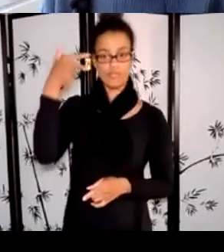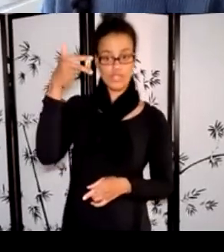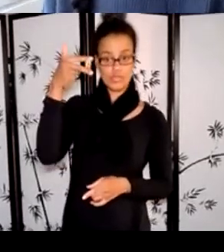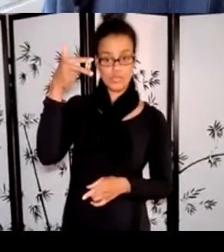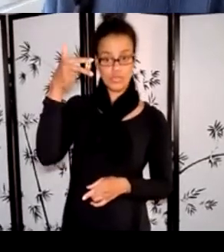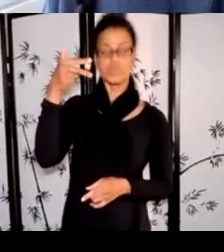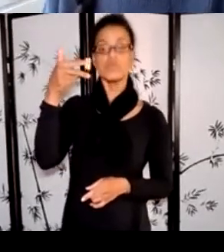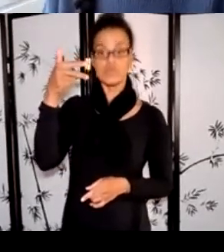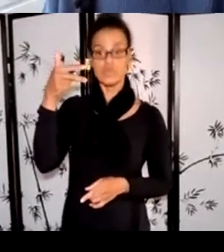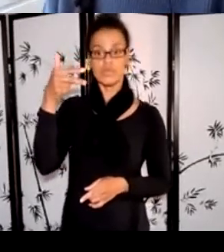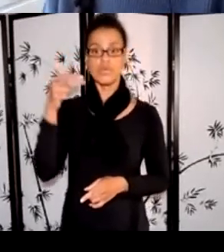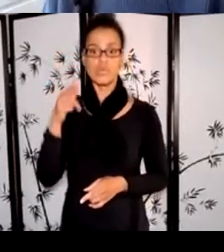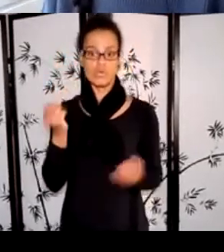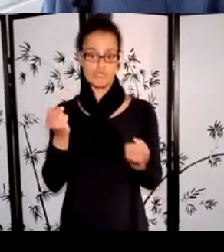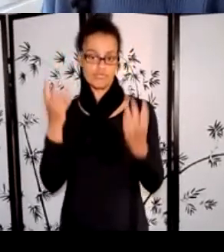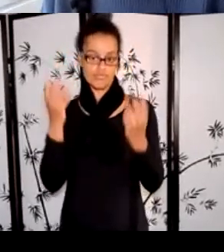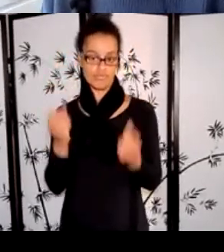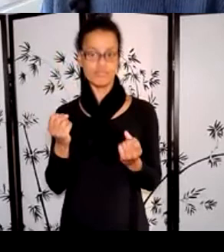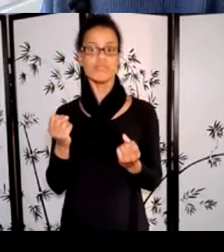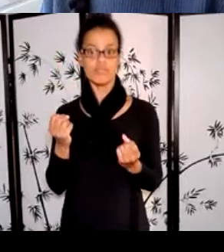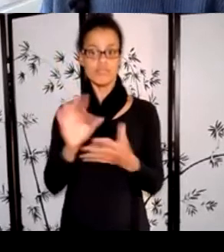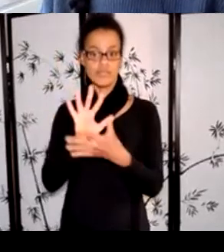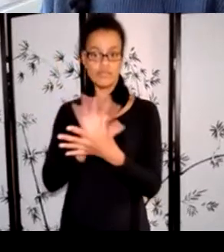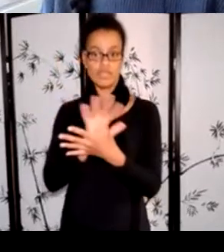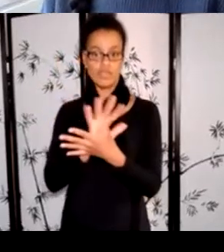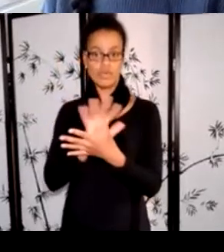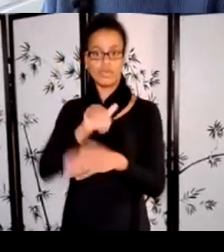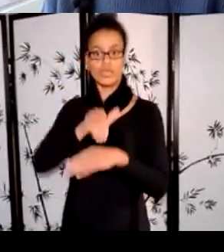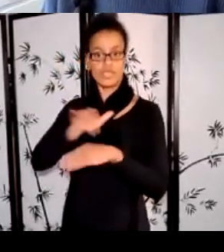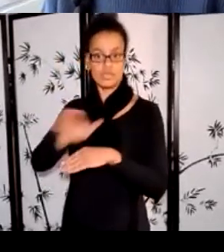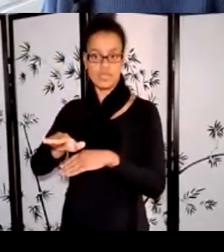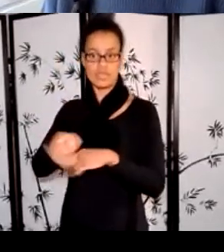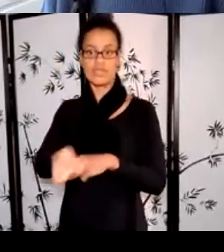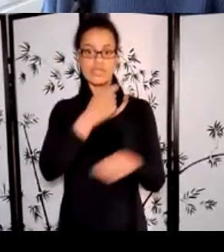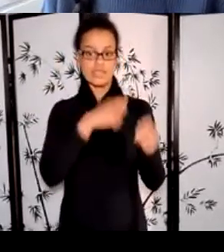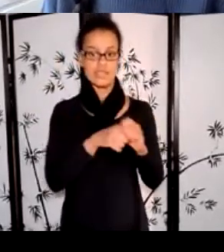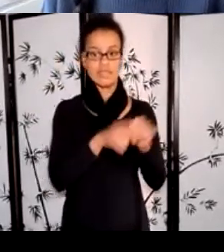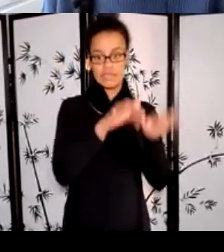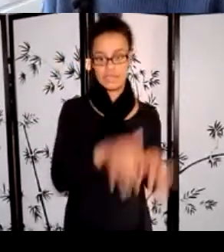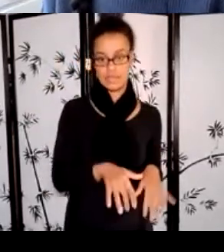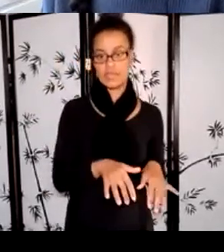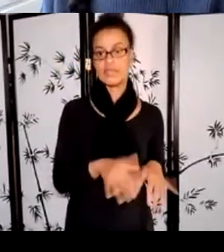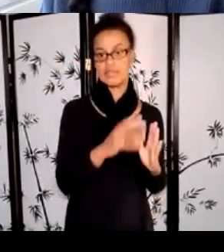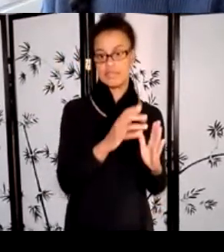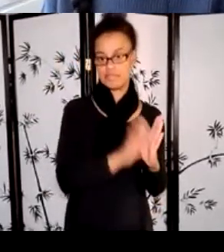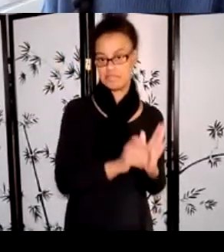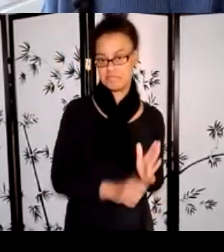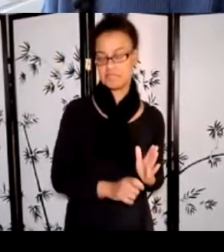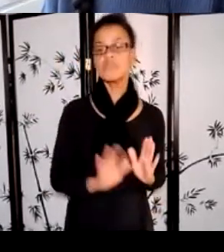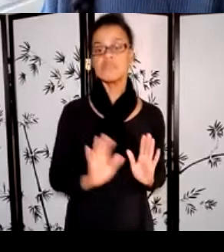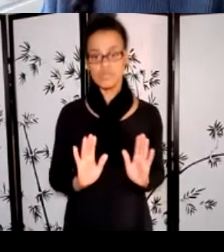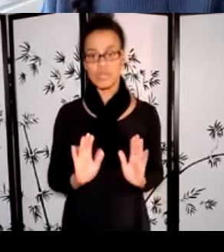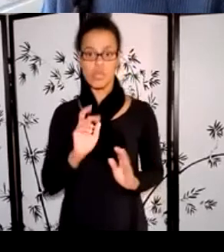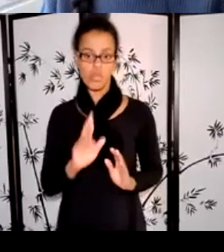recording of yourself or our staff can help record your responses using an online platform such as Zoom. Grant writing